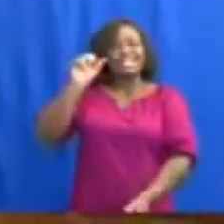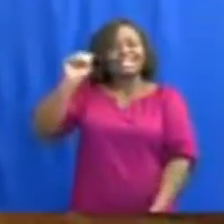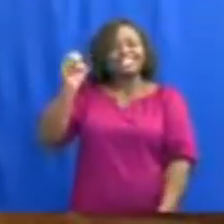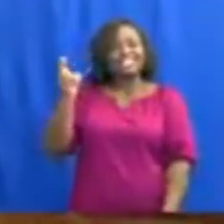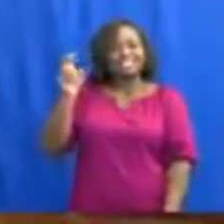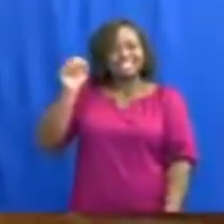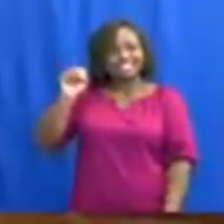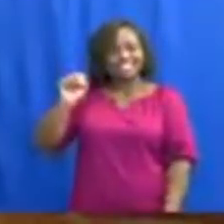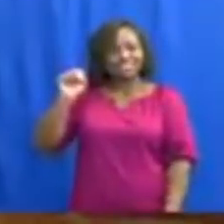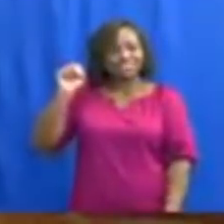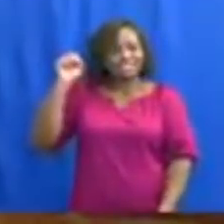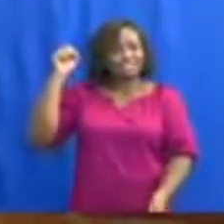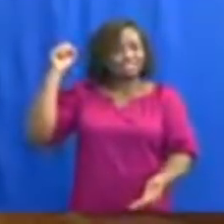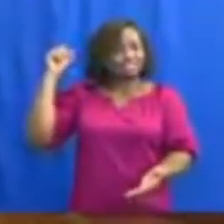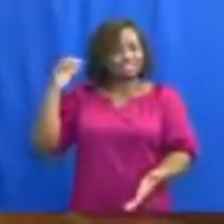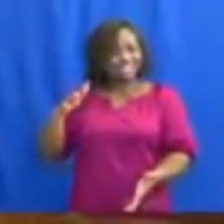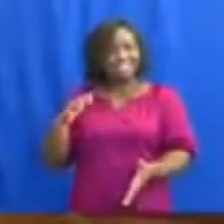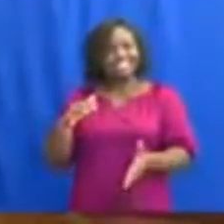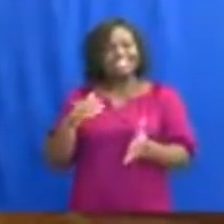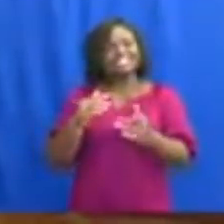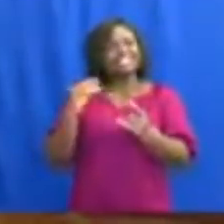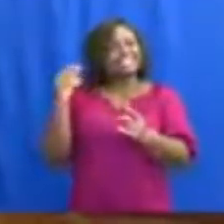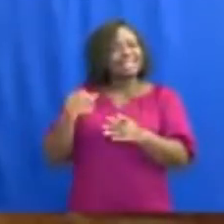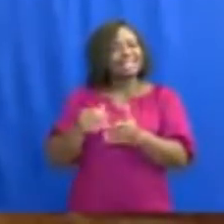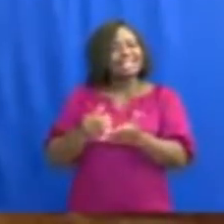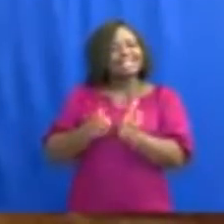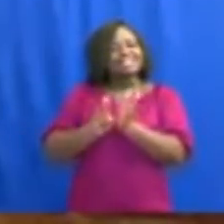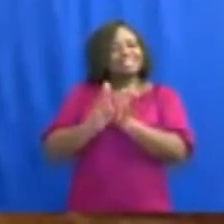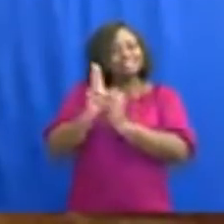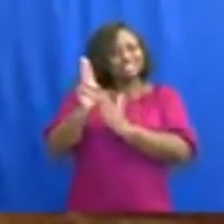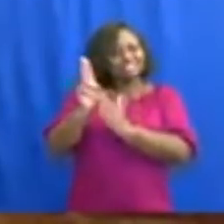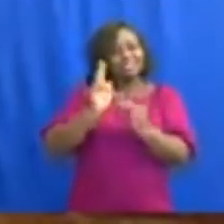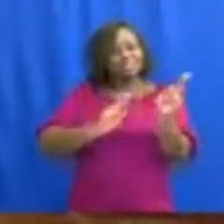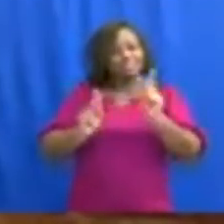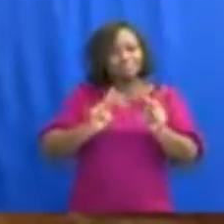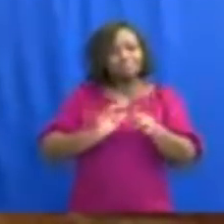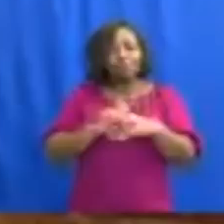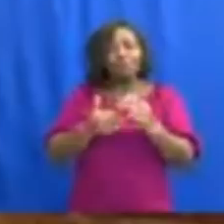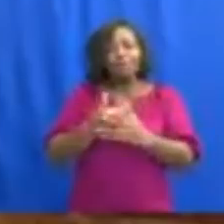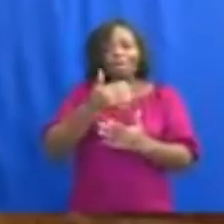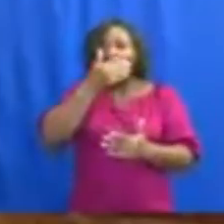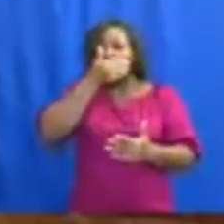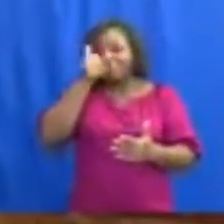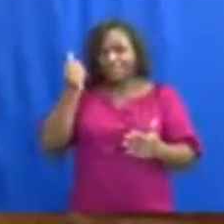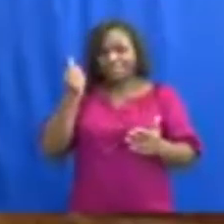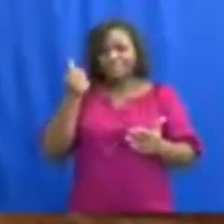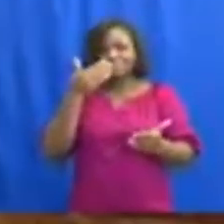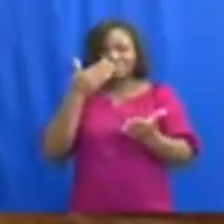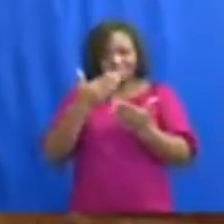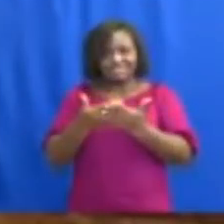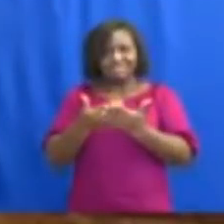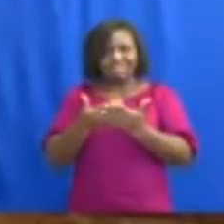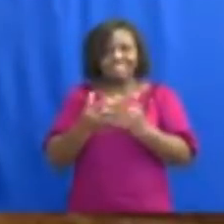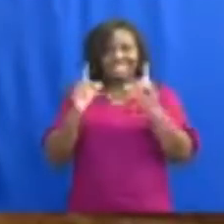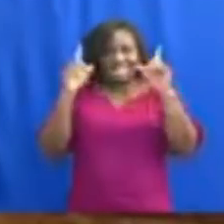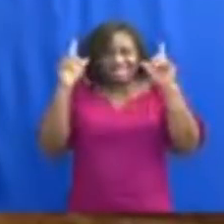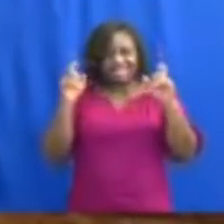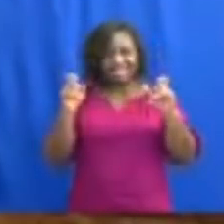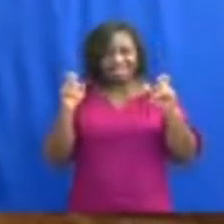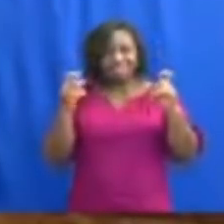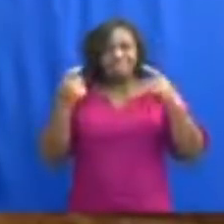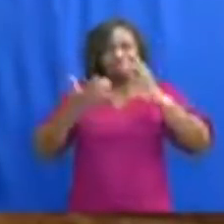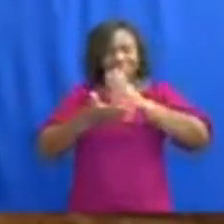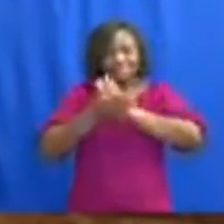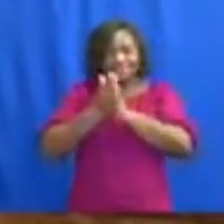their seniors in university the best of luck in their forthcoming examinations, which will be